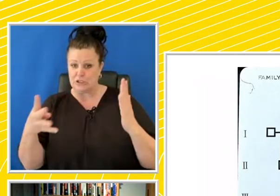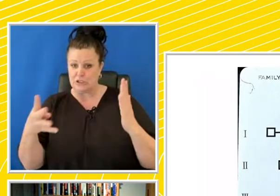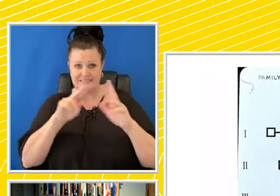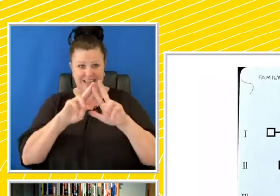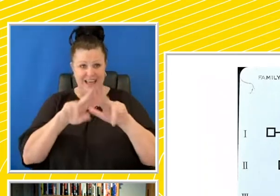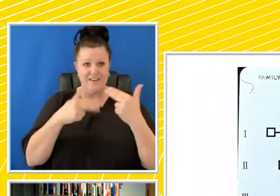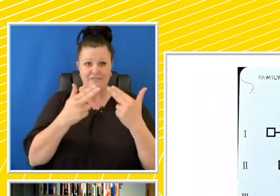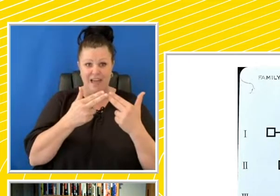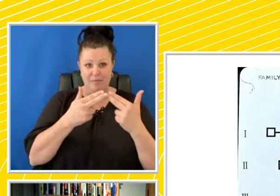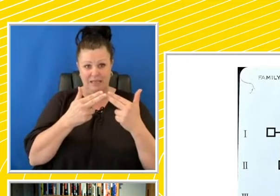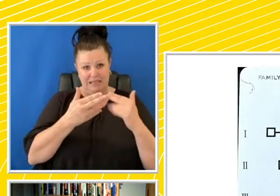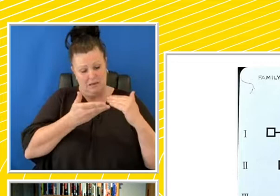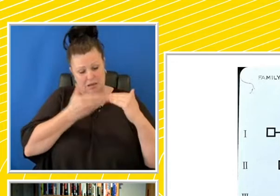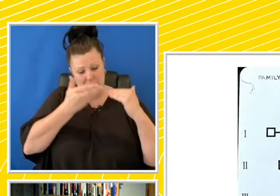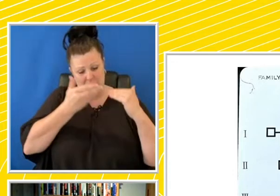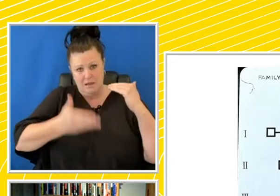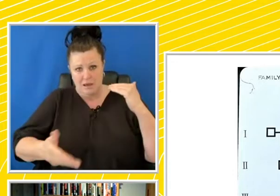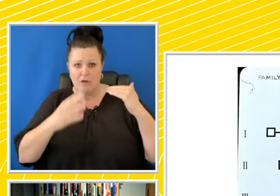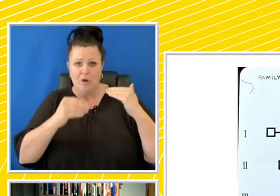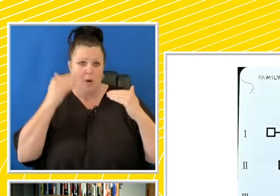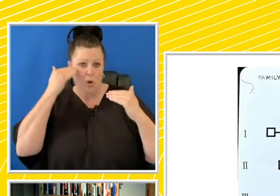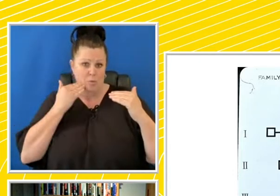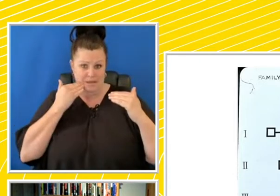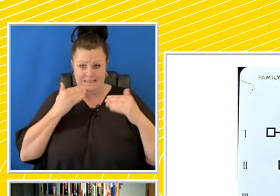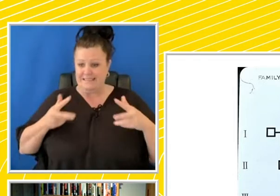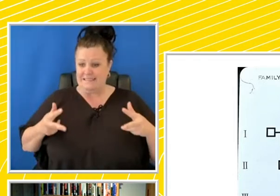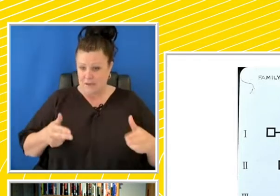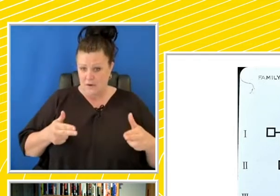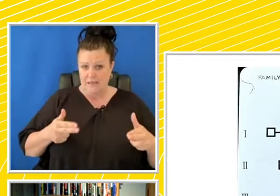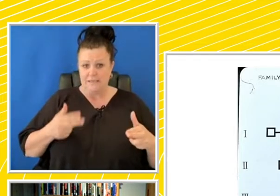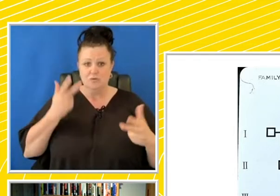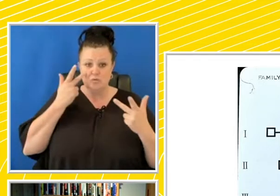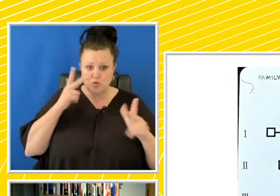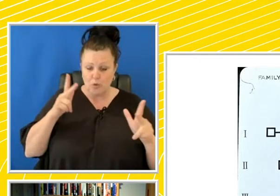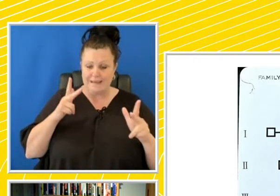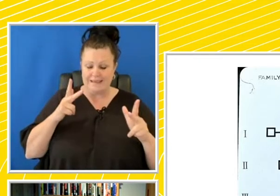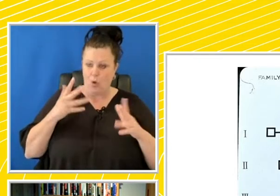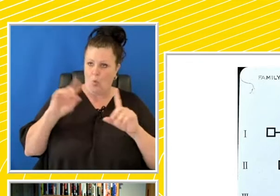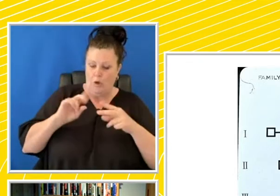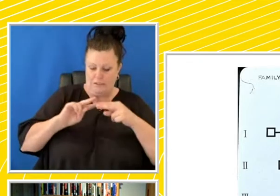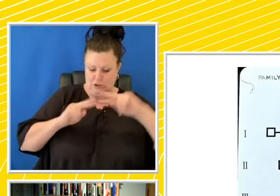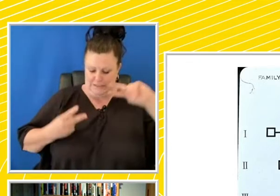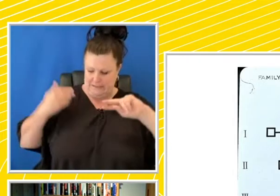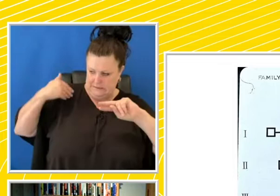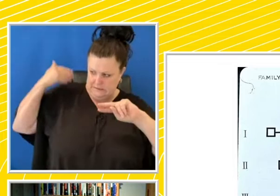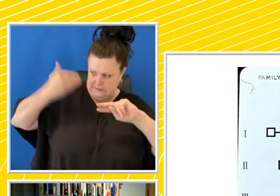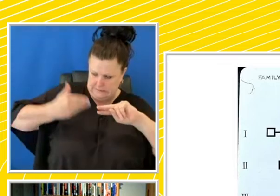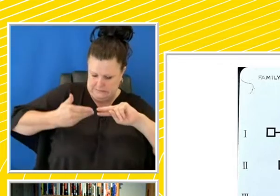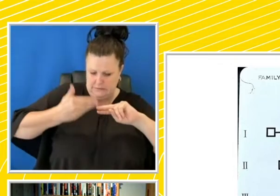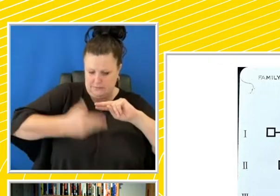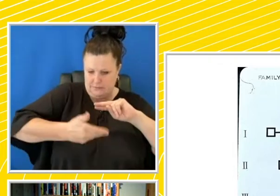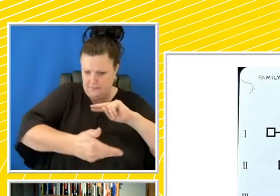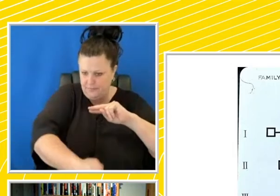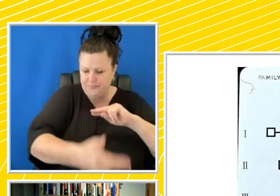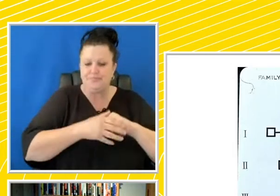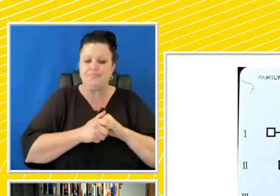sterilized by the state of Maine. And determining inheritance and transmission of these